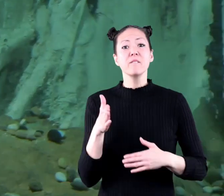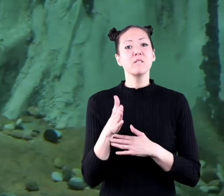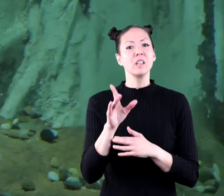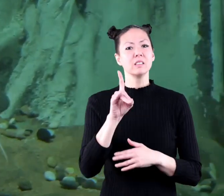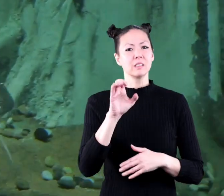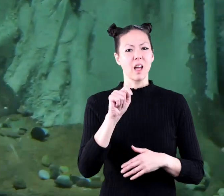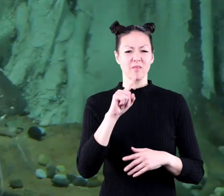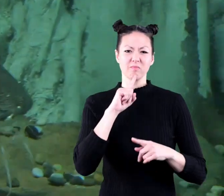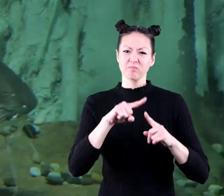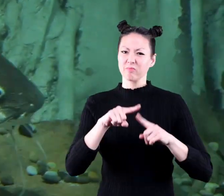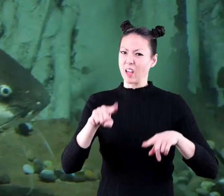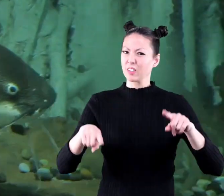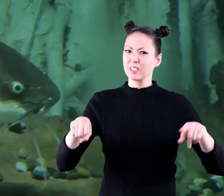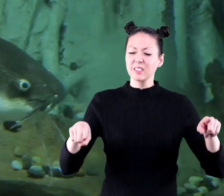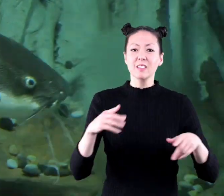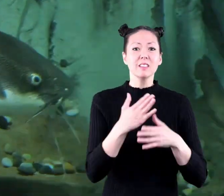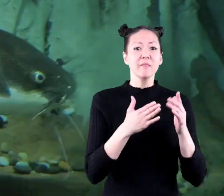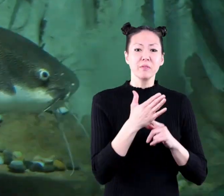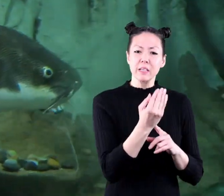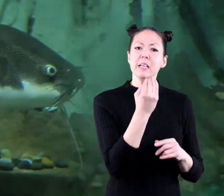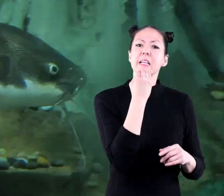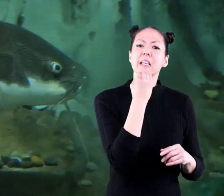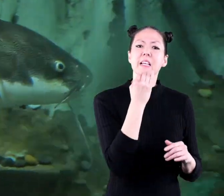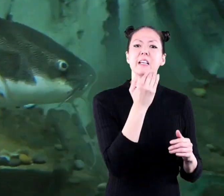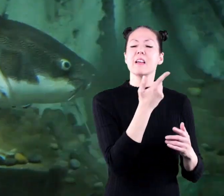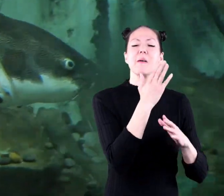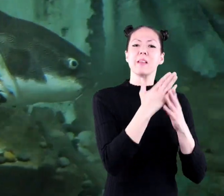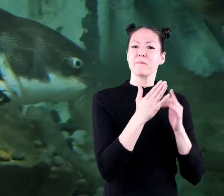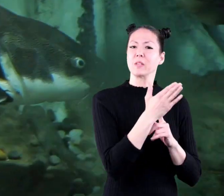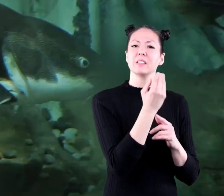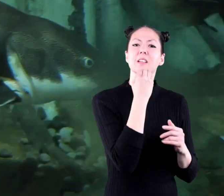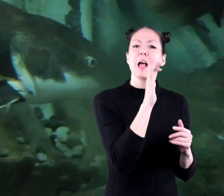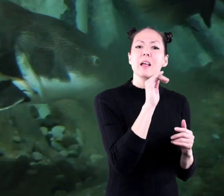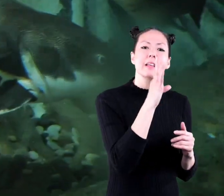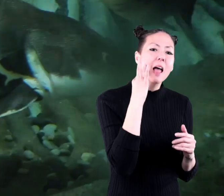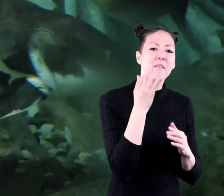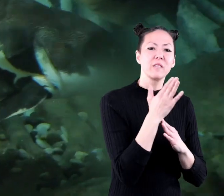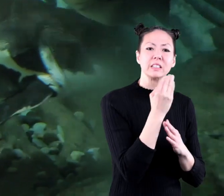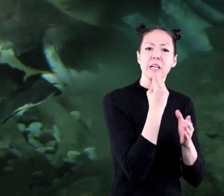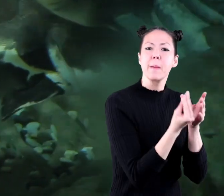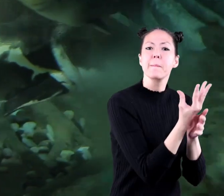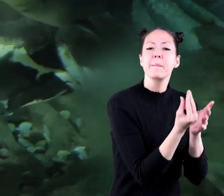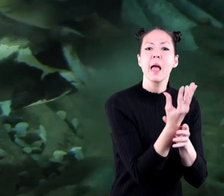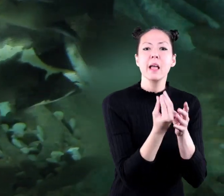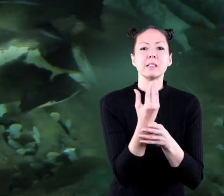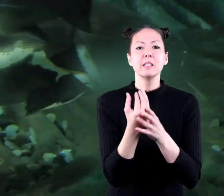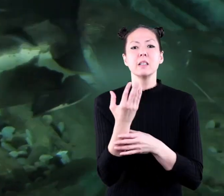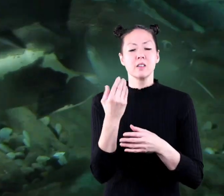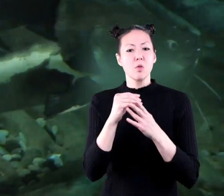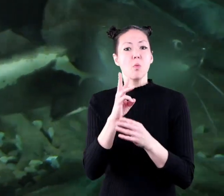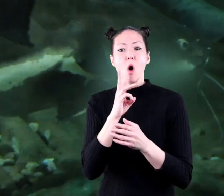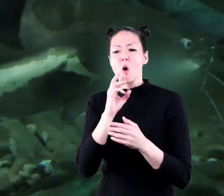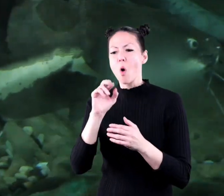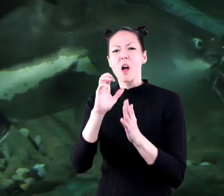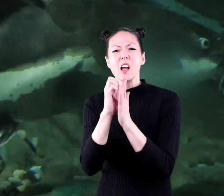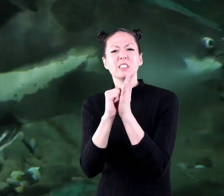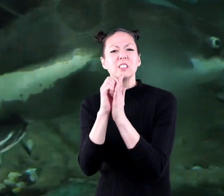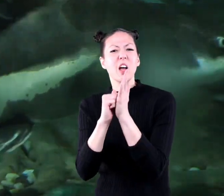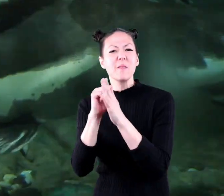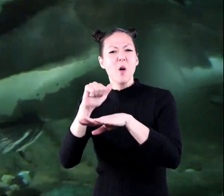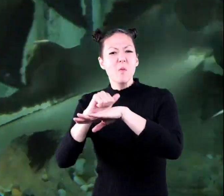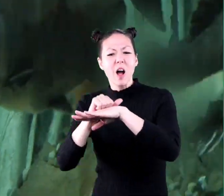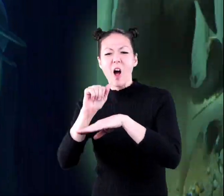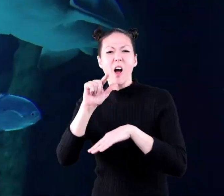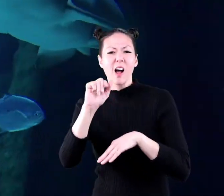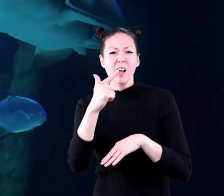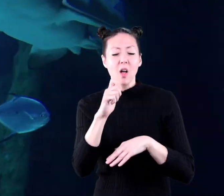fish's diet varies some fish like catfish eat plant life in the water or algae scraped off